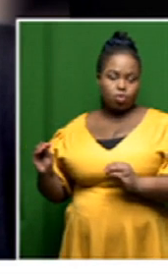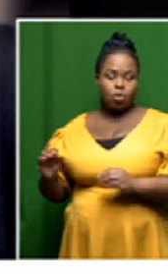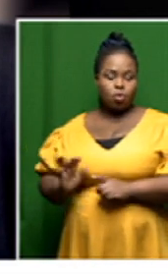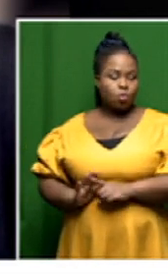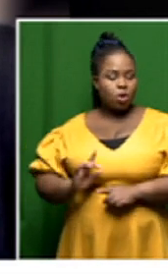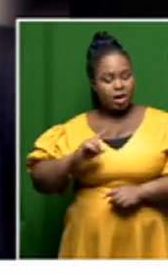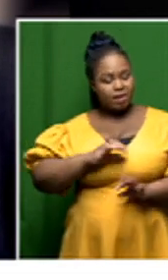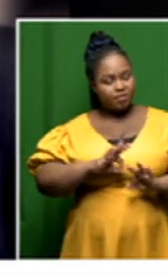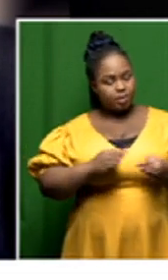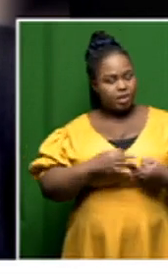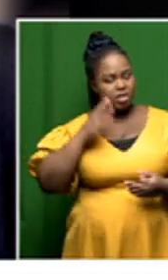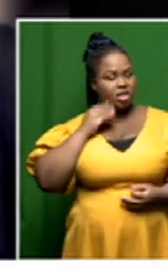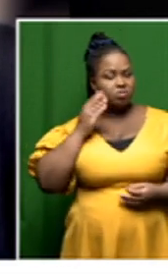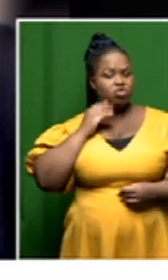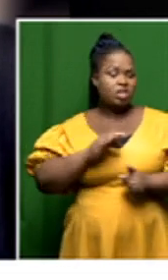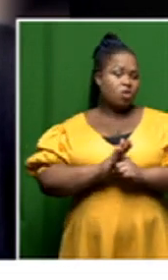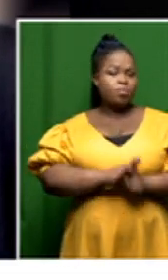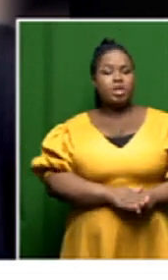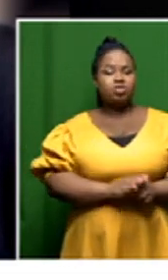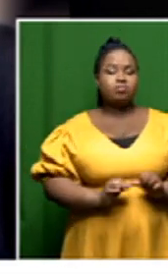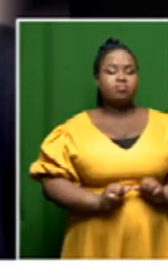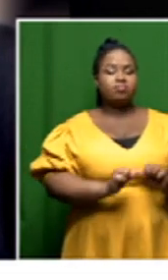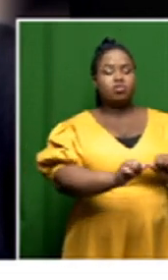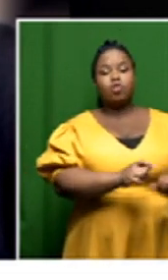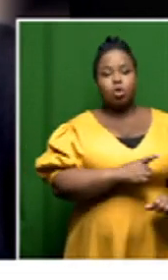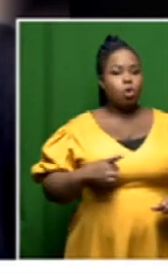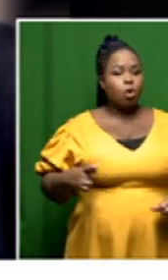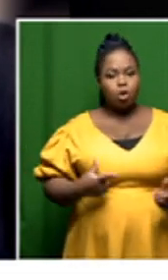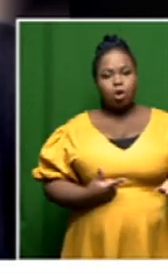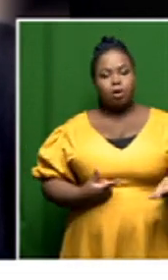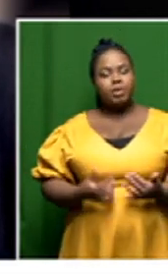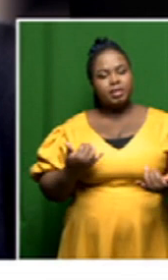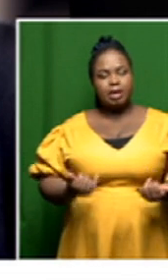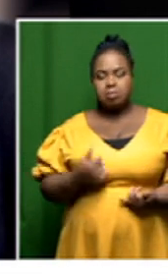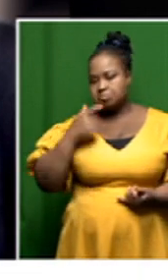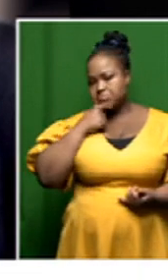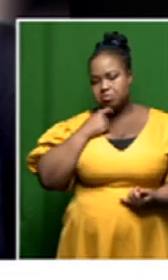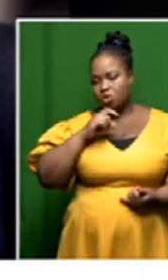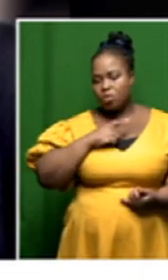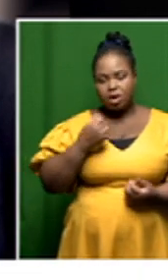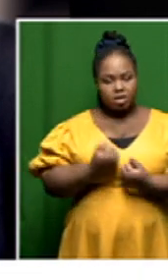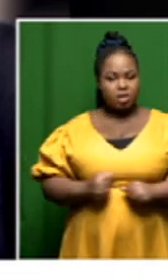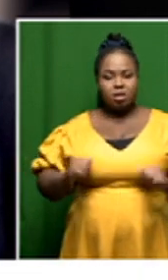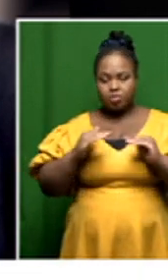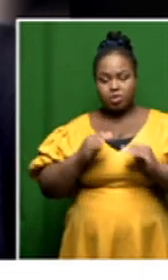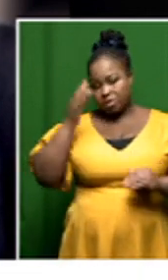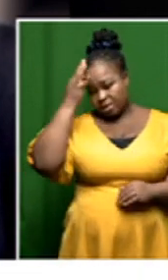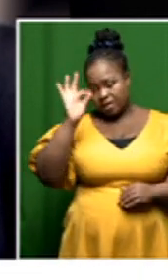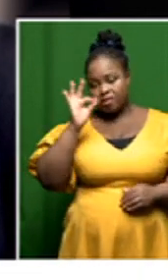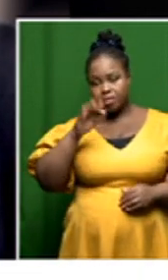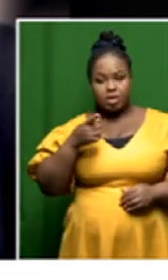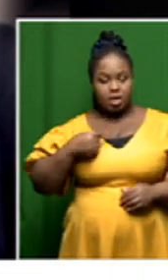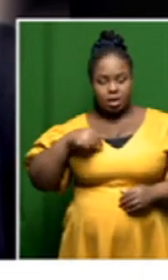families have experienced and it is sad and unfortunate that uh our democratic government the government for which